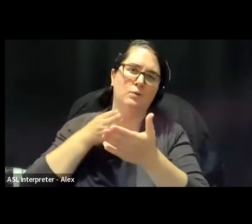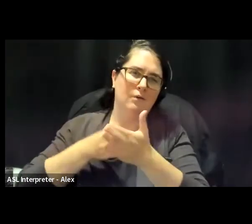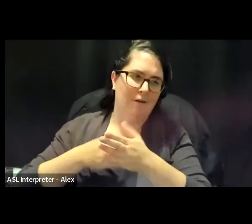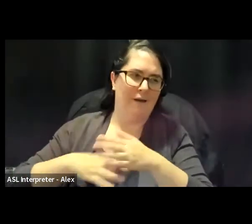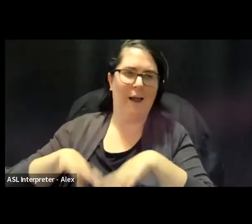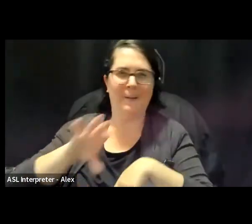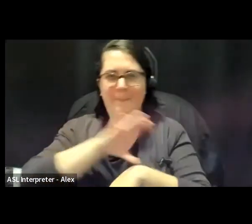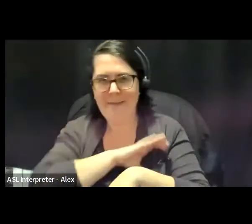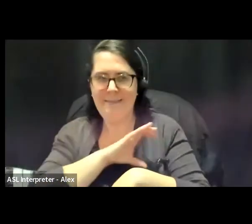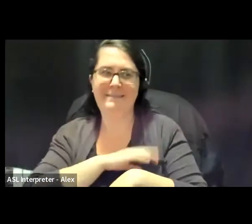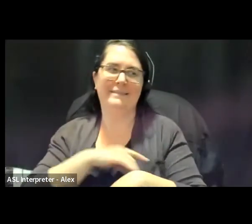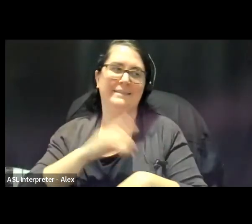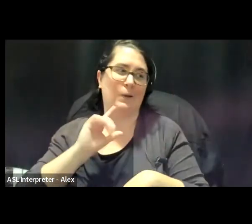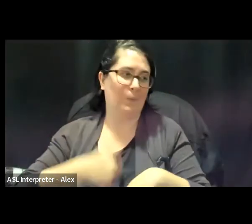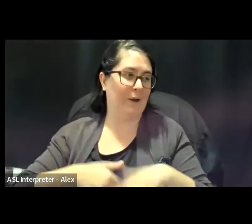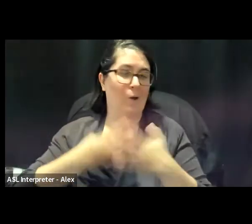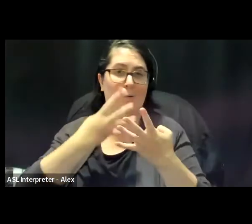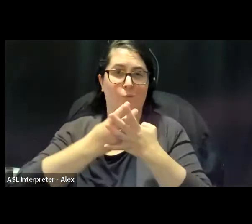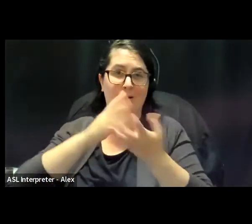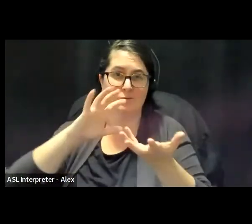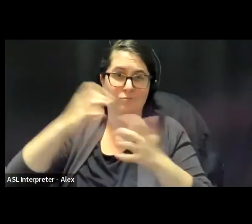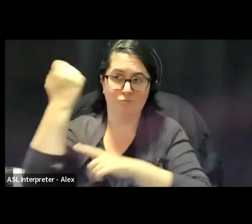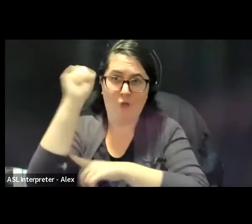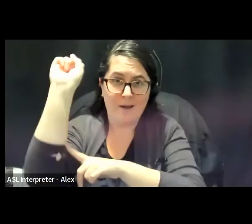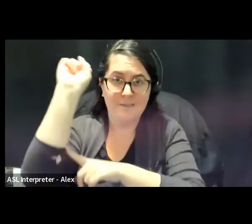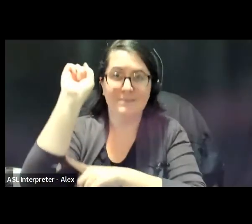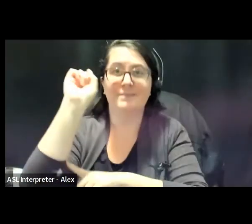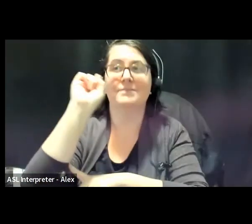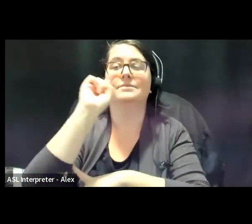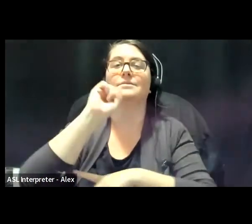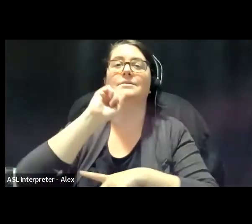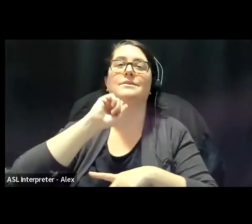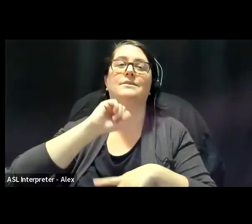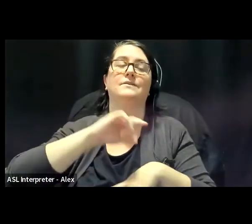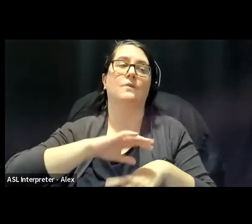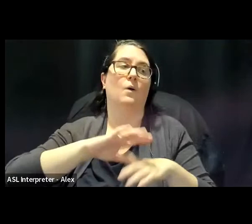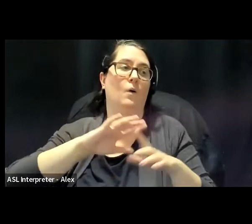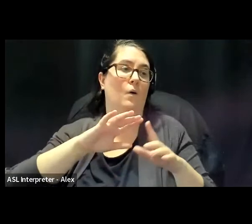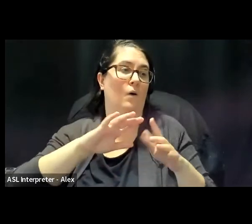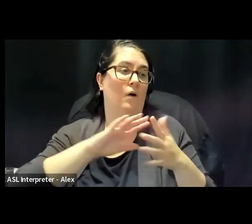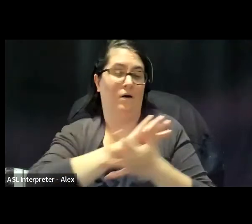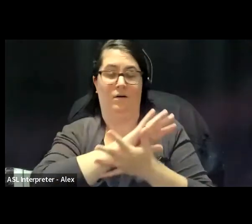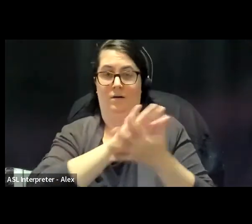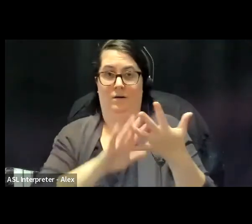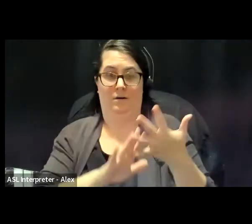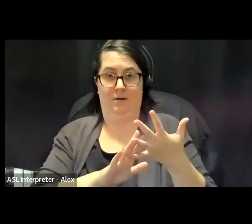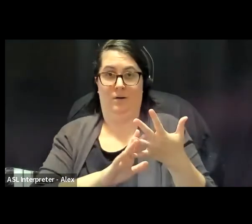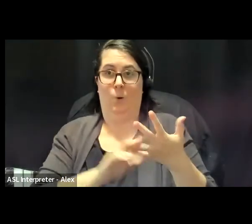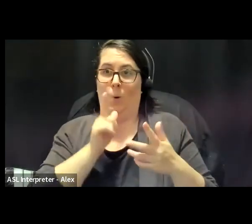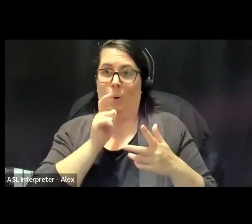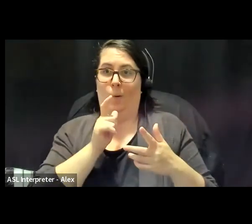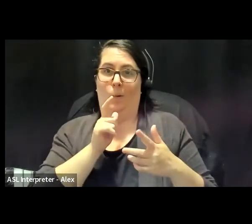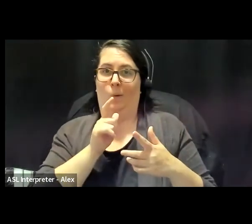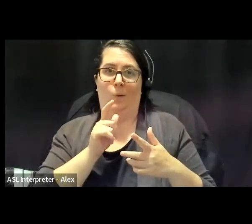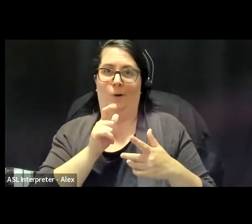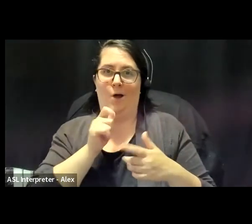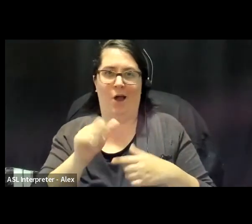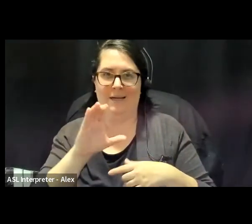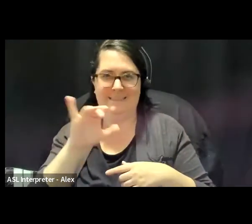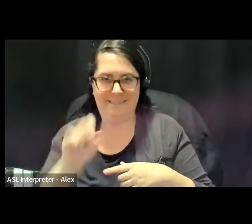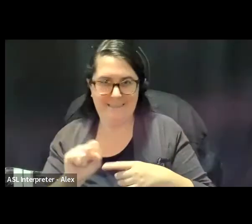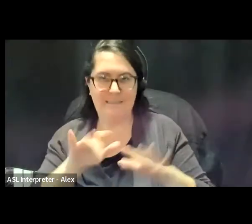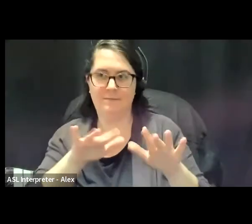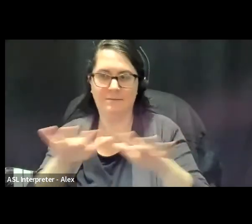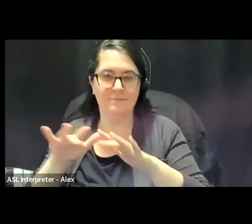prison riot in a prison holding primarily black women and trans men and gender non-conforming people shows us differently and shows us another